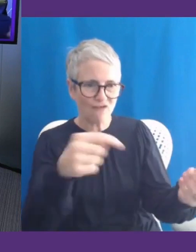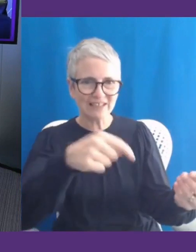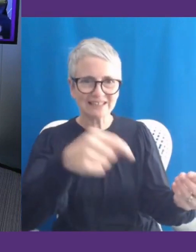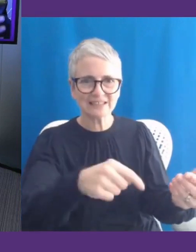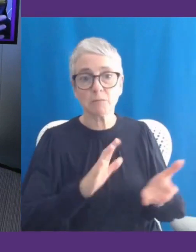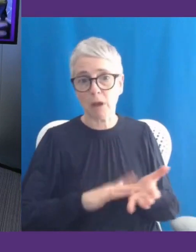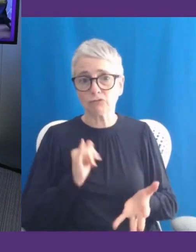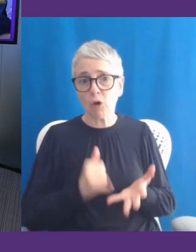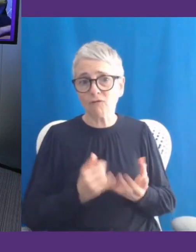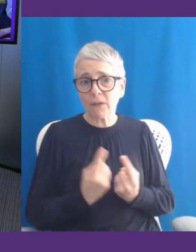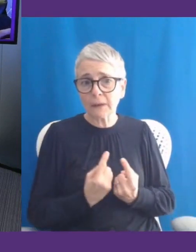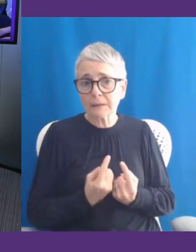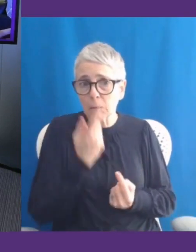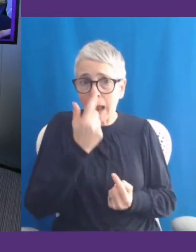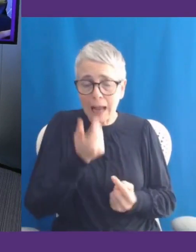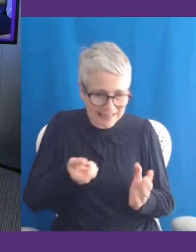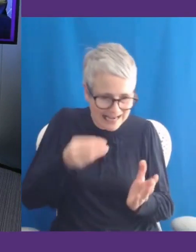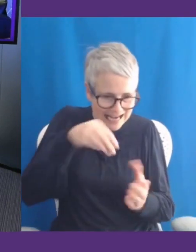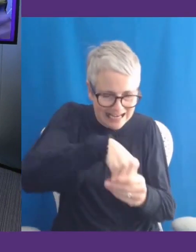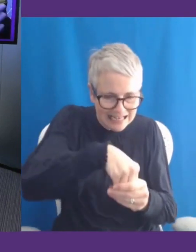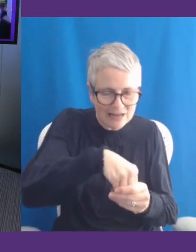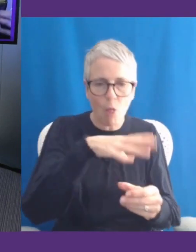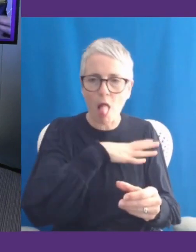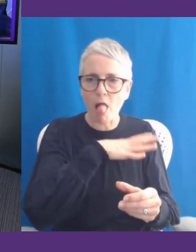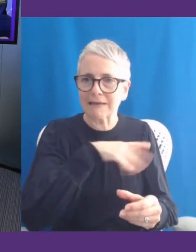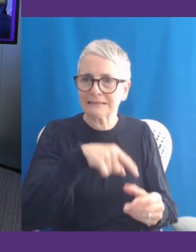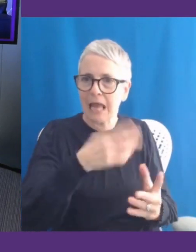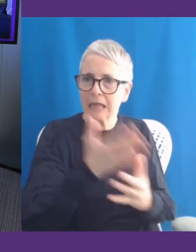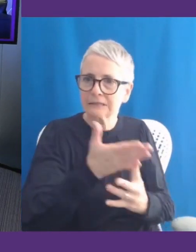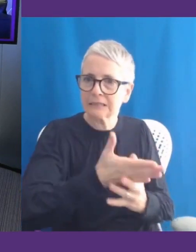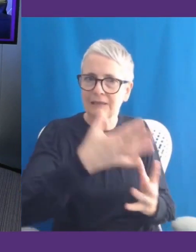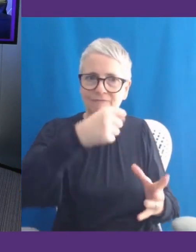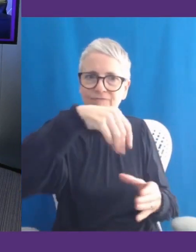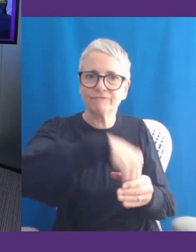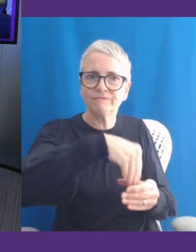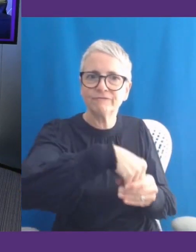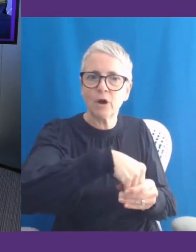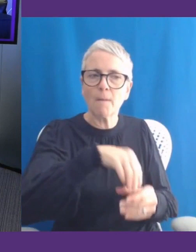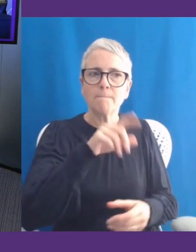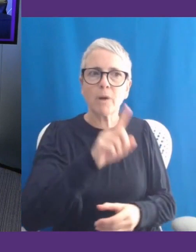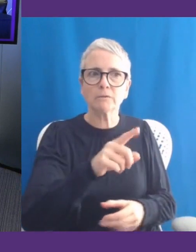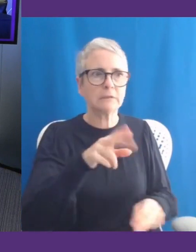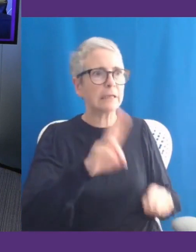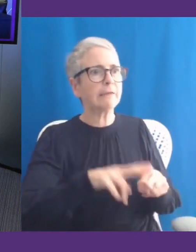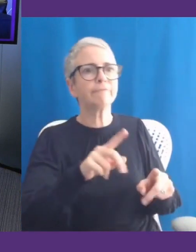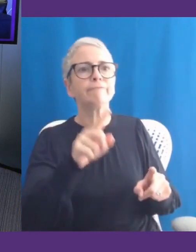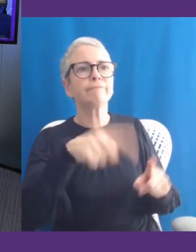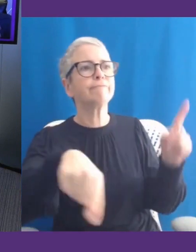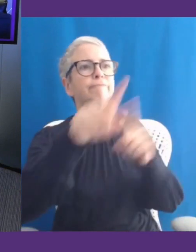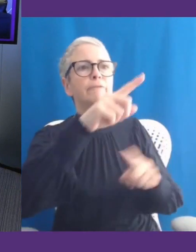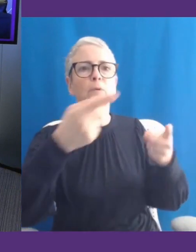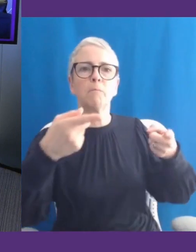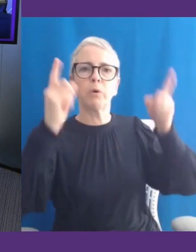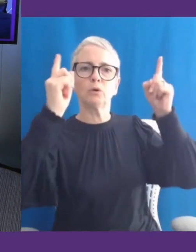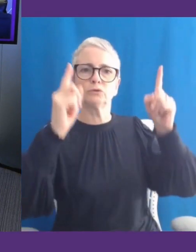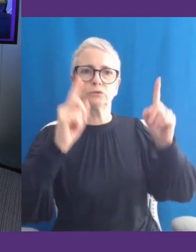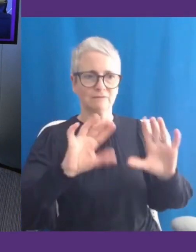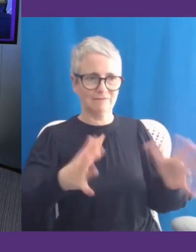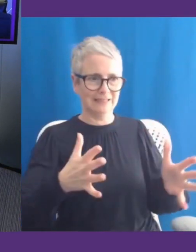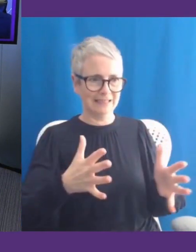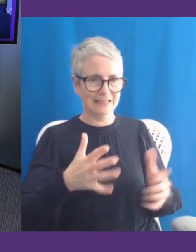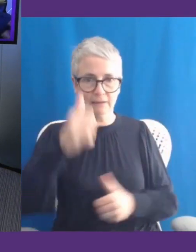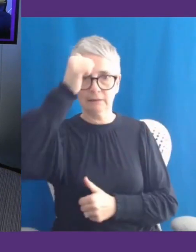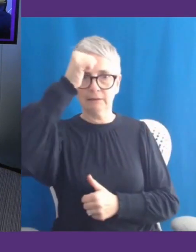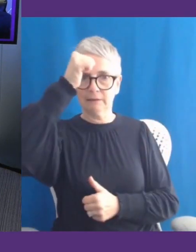But if people don't know they're there, if employers aren't using them to support disabled talent, we're not moving forward.